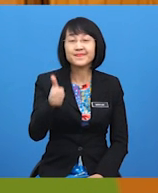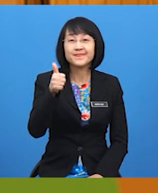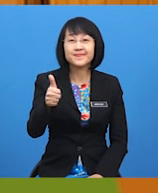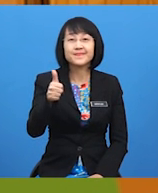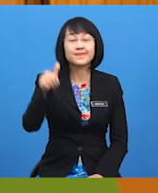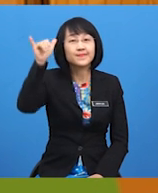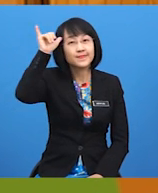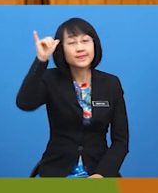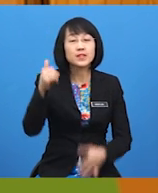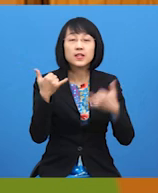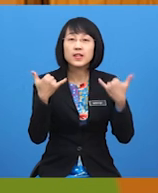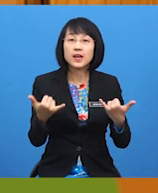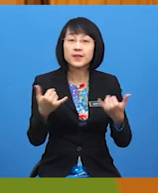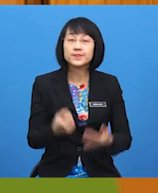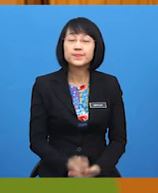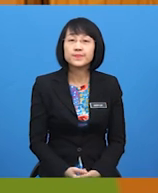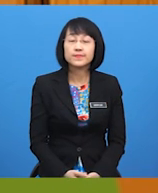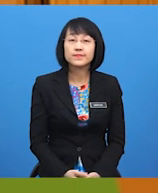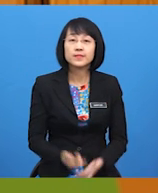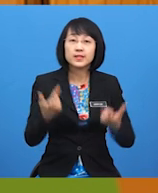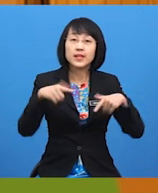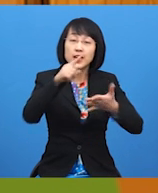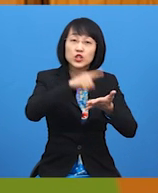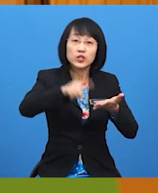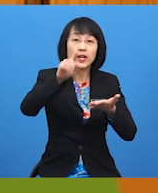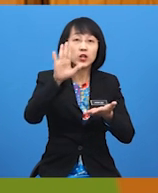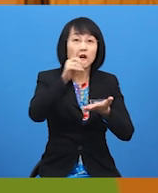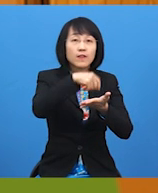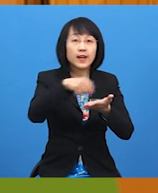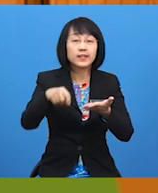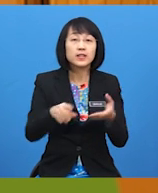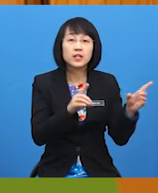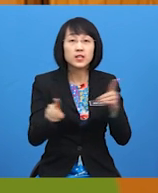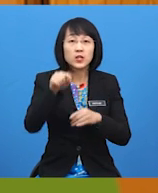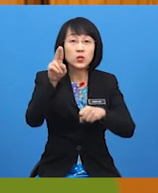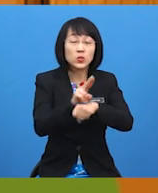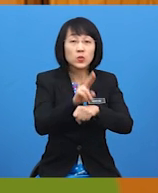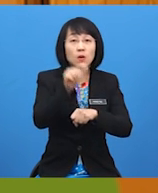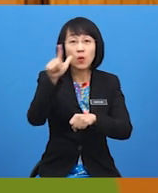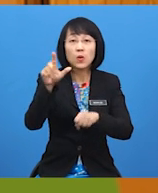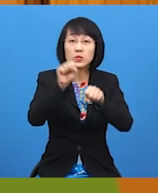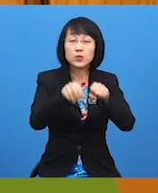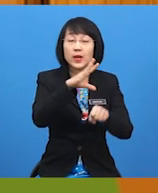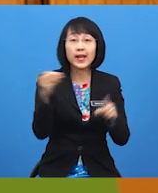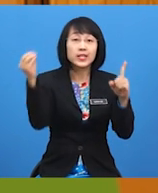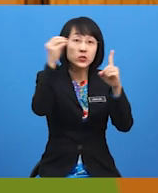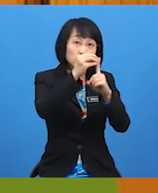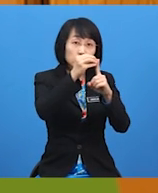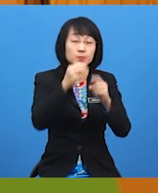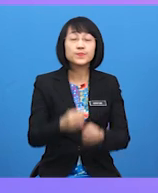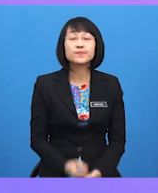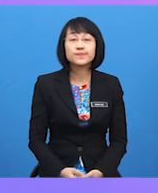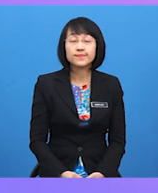Yusuf. Now, let's check your writing. Did you use also and to?